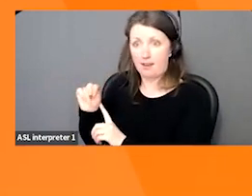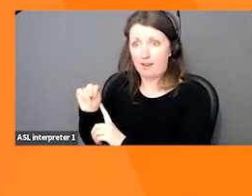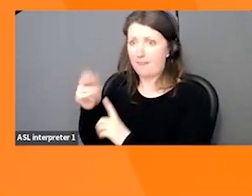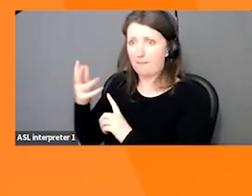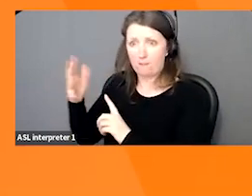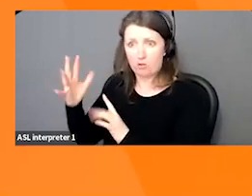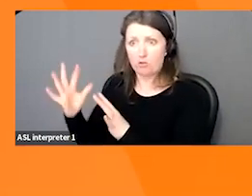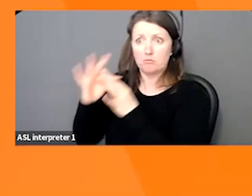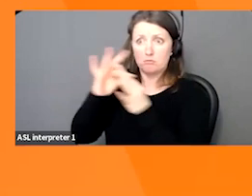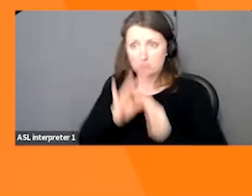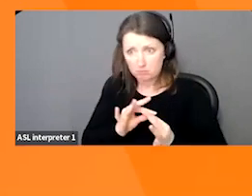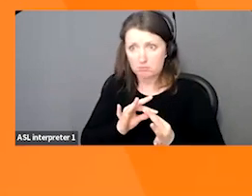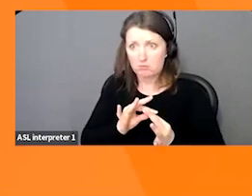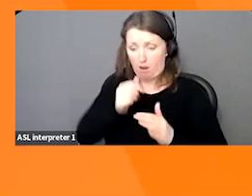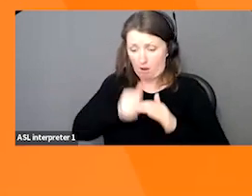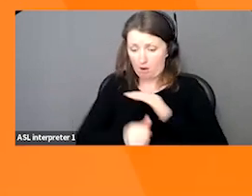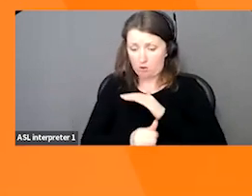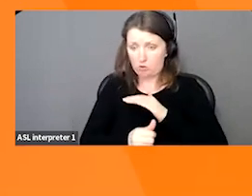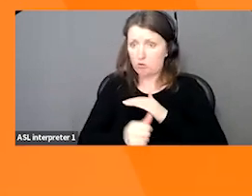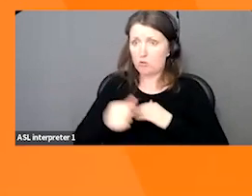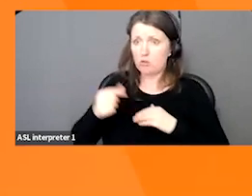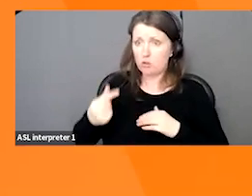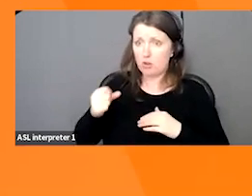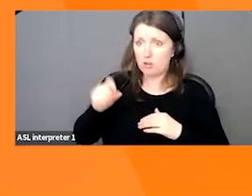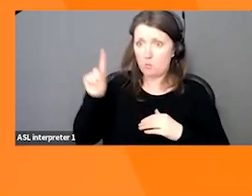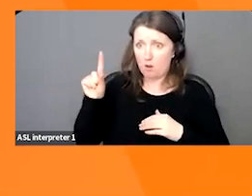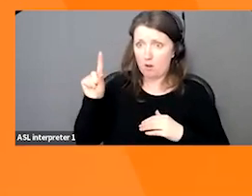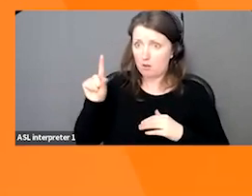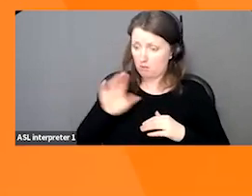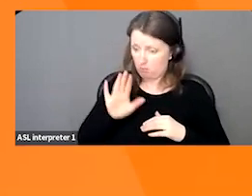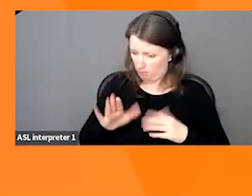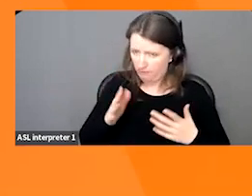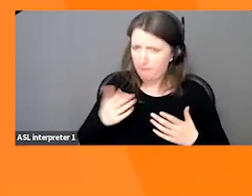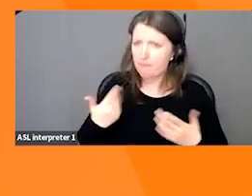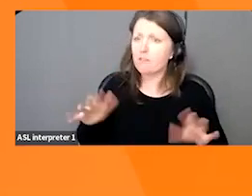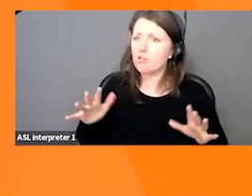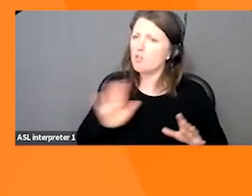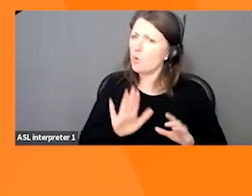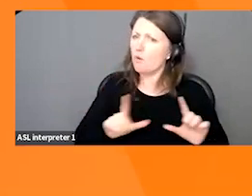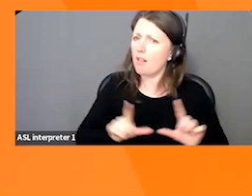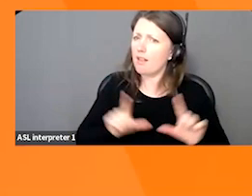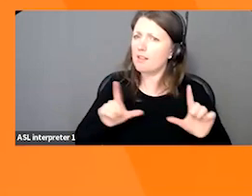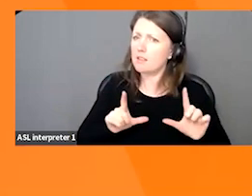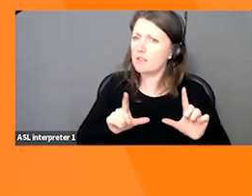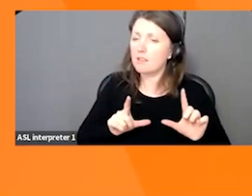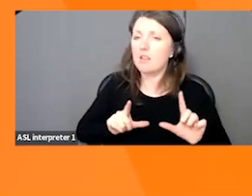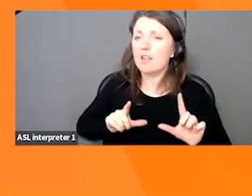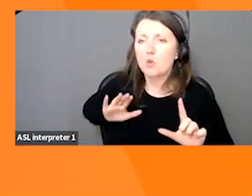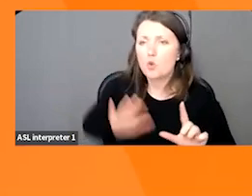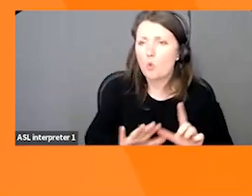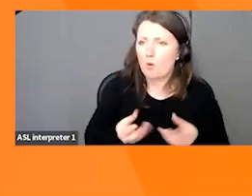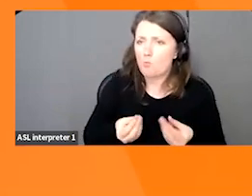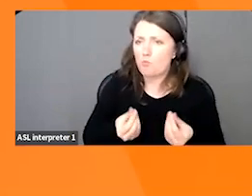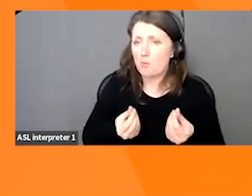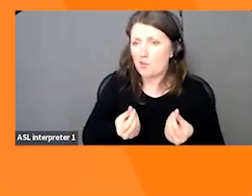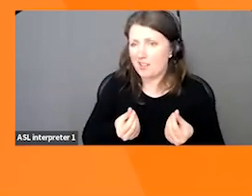under our licensing agreement, it is totally your propriety to use for